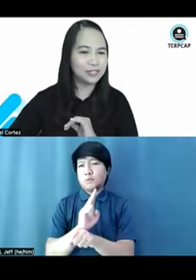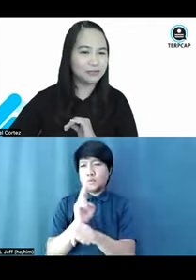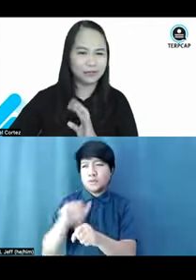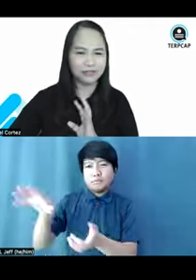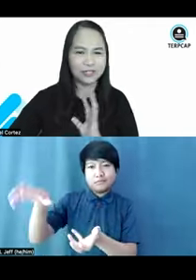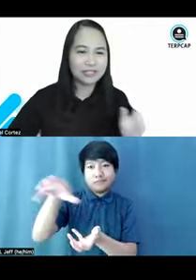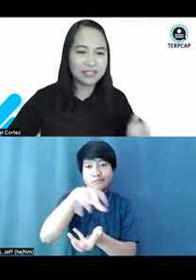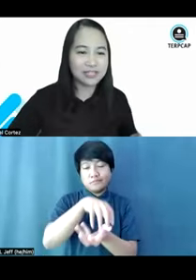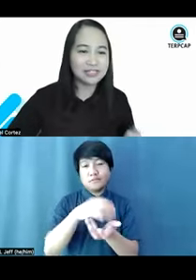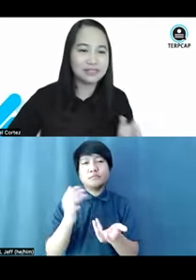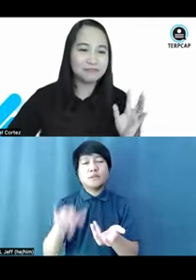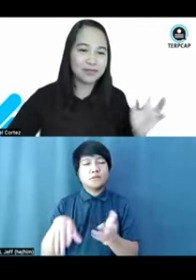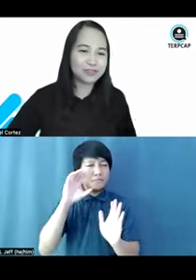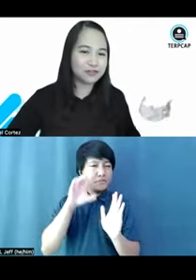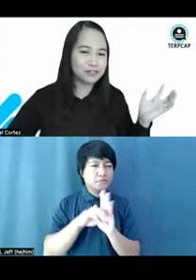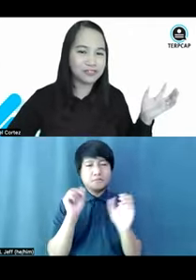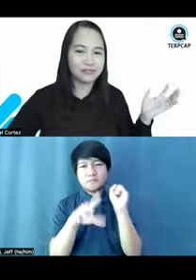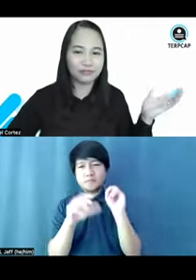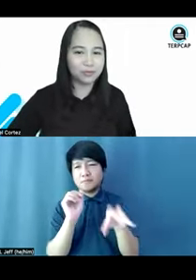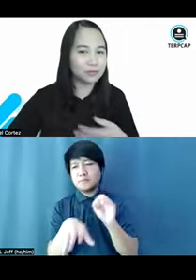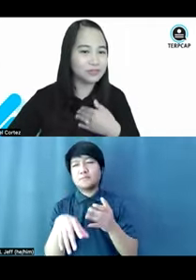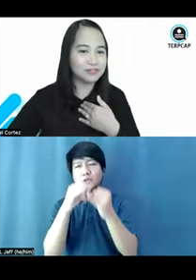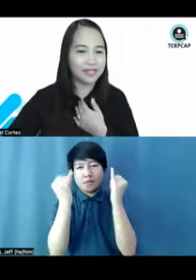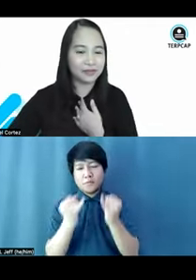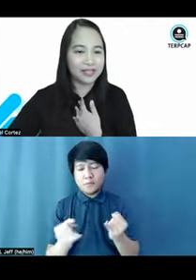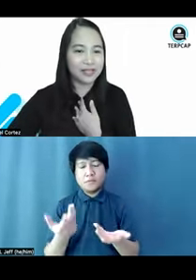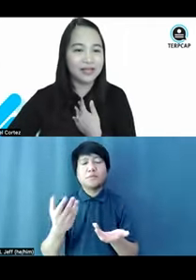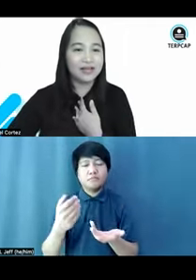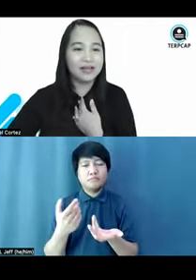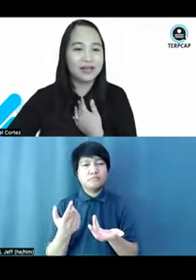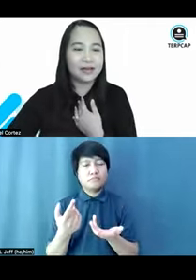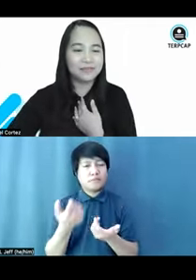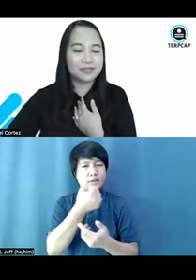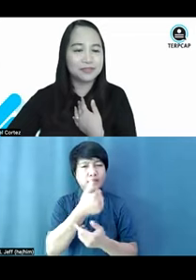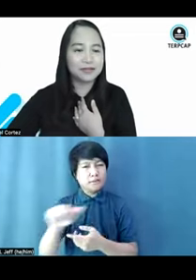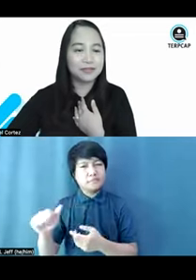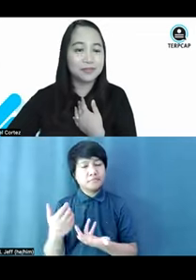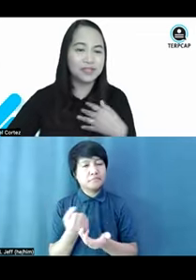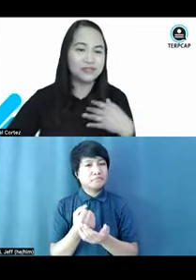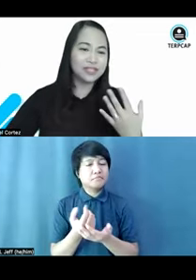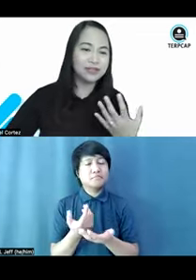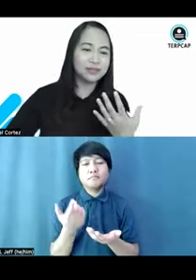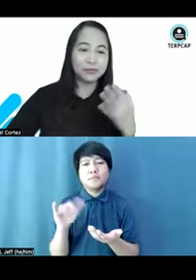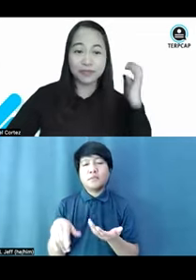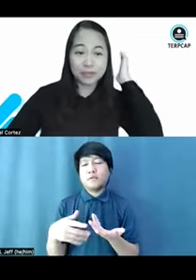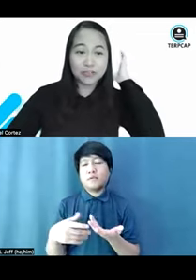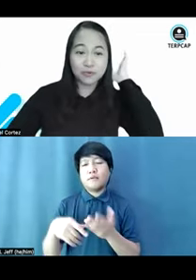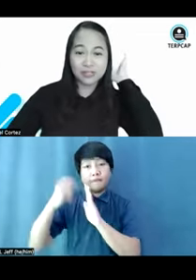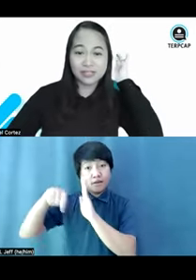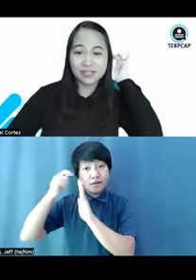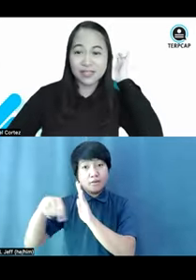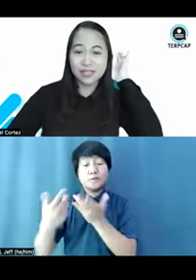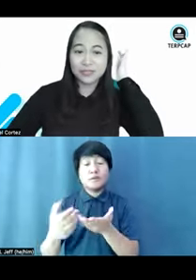It could be in the form of images, pictures, photos, right? Or kaya, moving video, moving